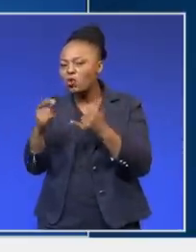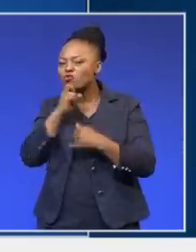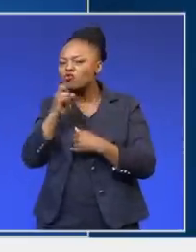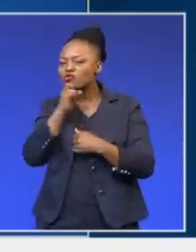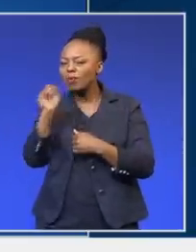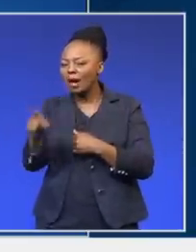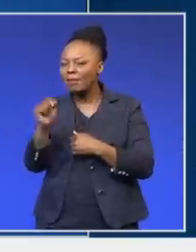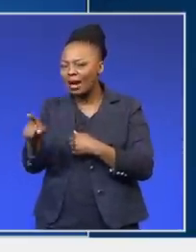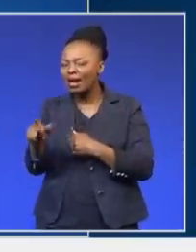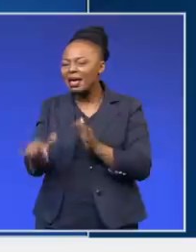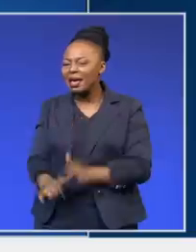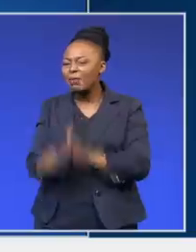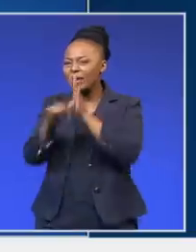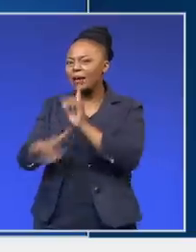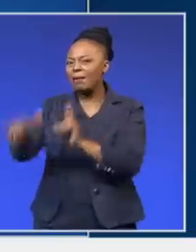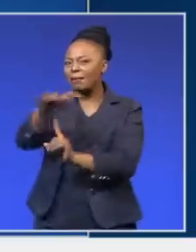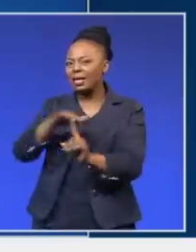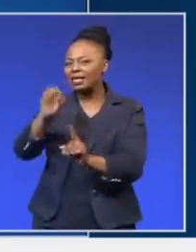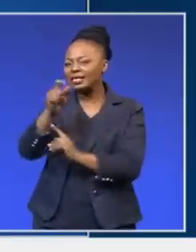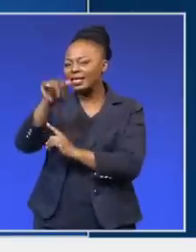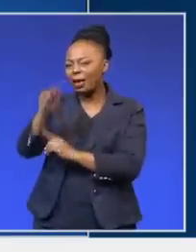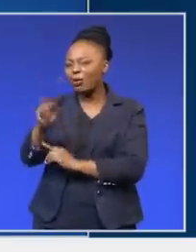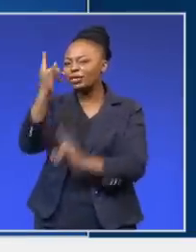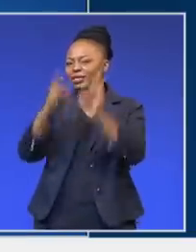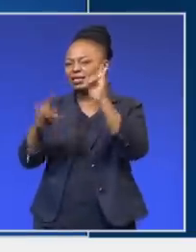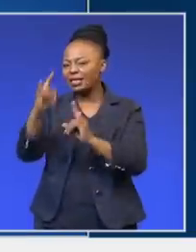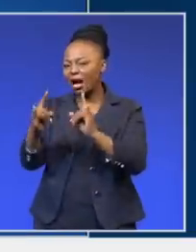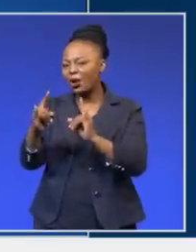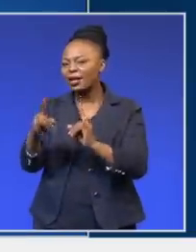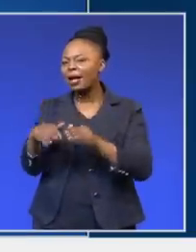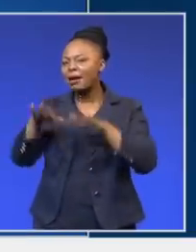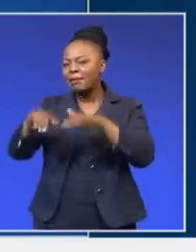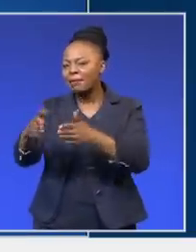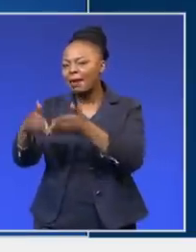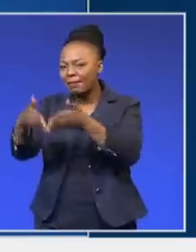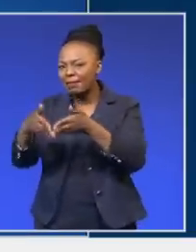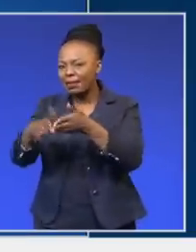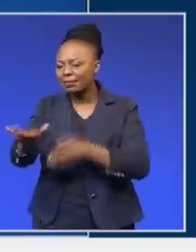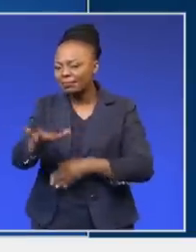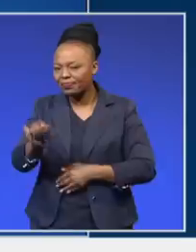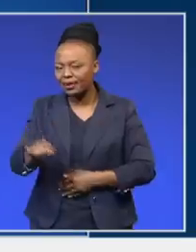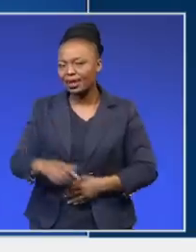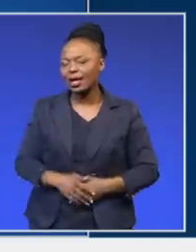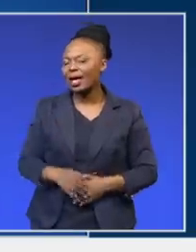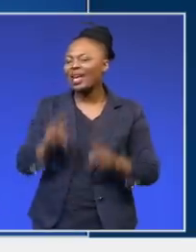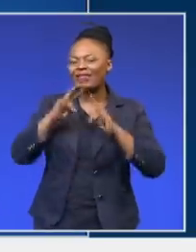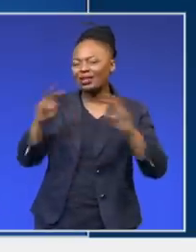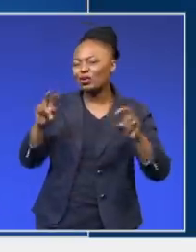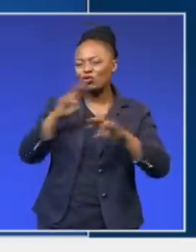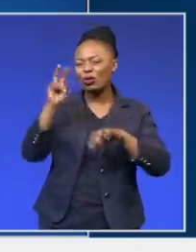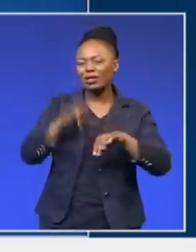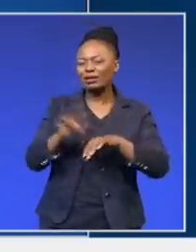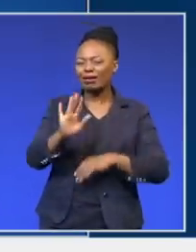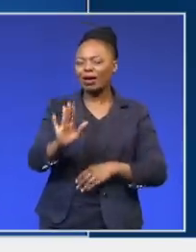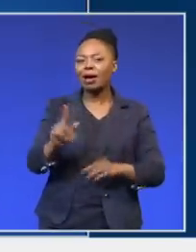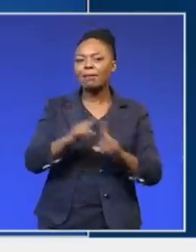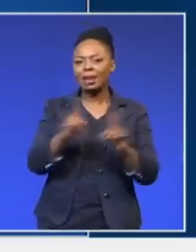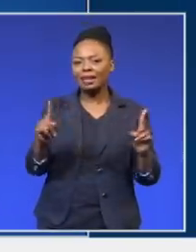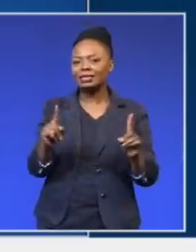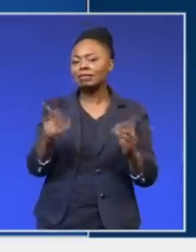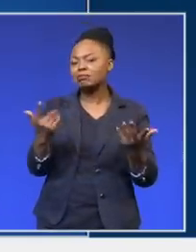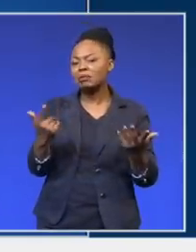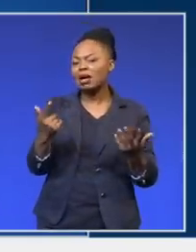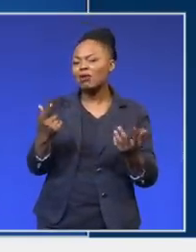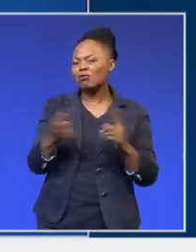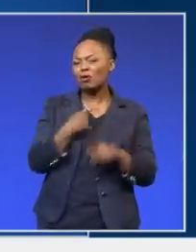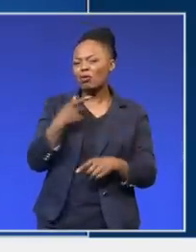point like the Simonstown Naval Base. So, no investigation is required by any retired judge. Just